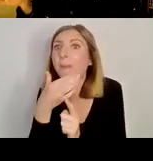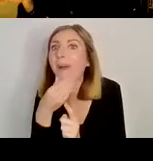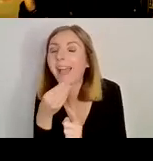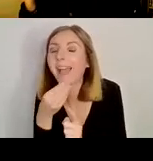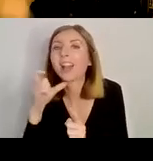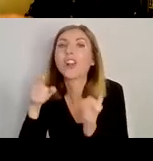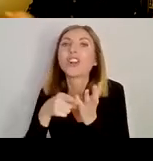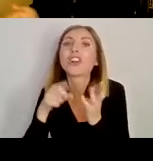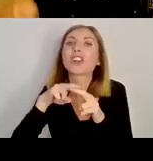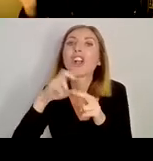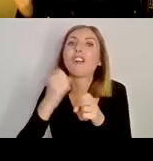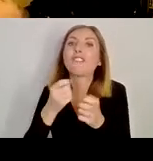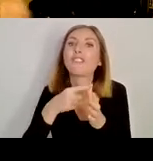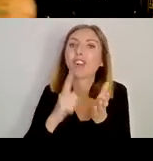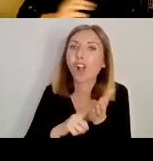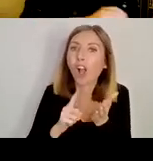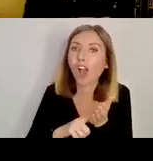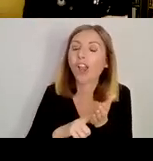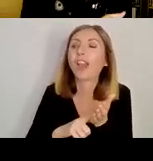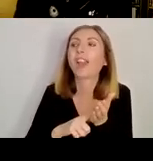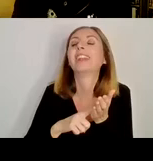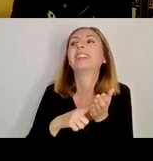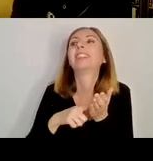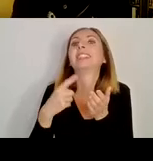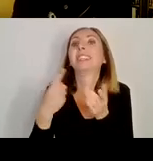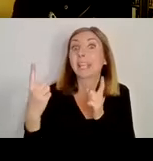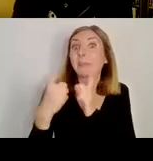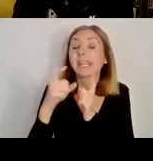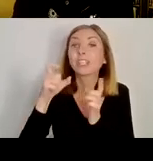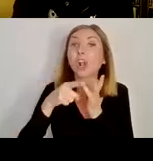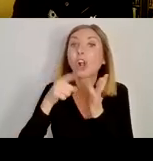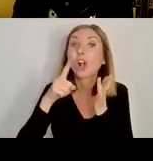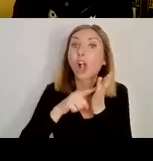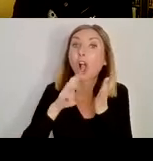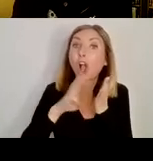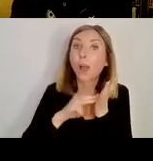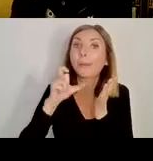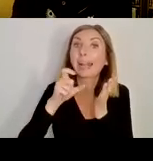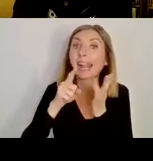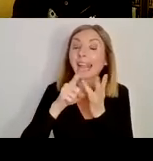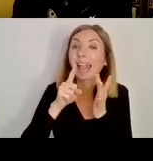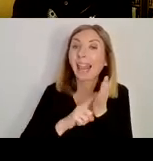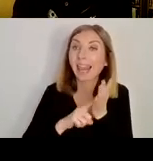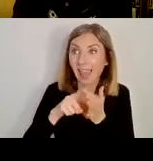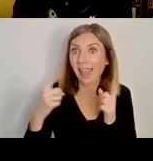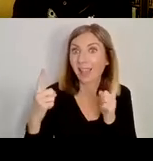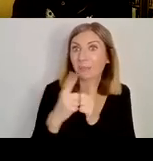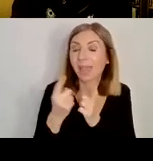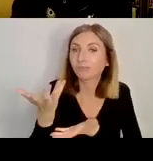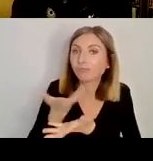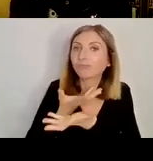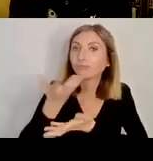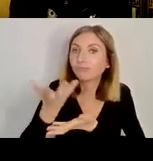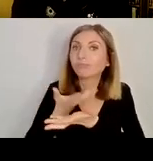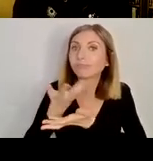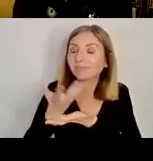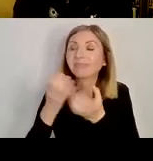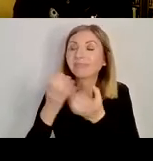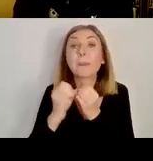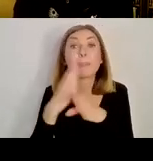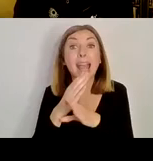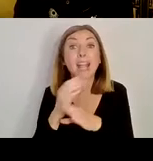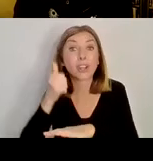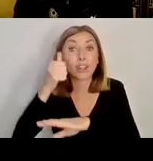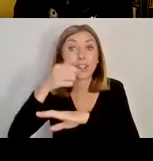Columbia or Colm Cilla in the Hebrides. And Bangor is the church which produced Columbanus,